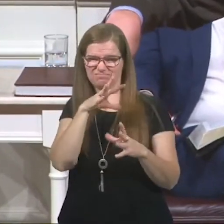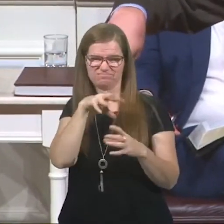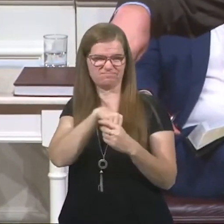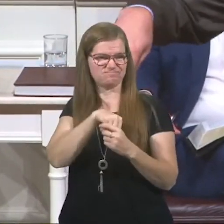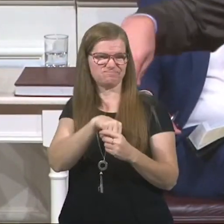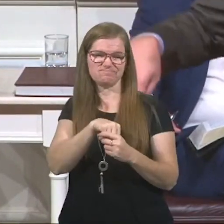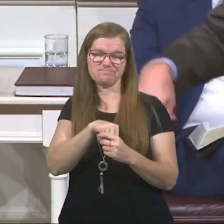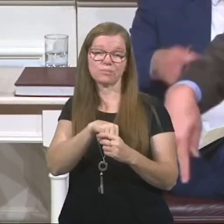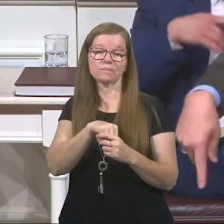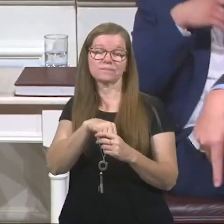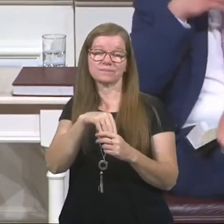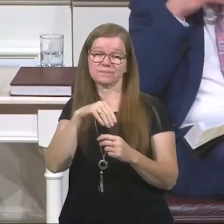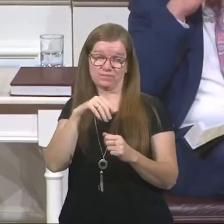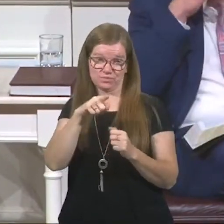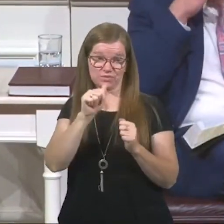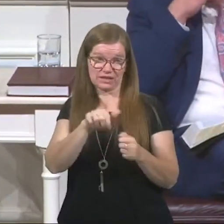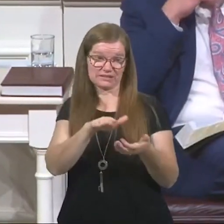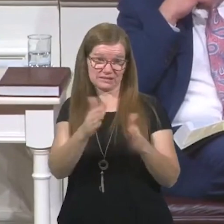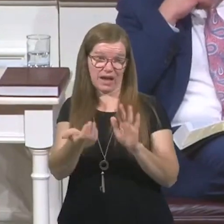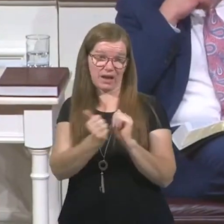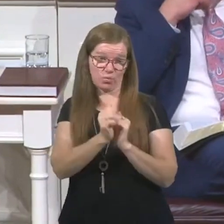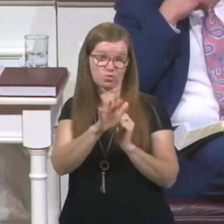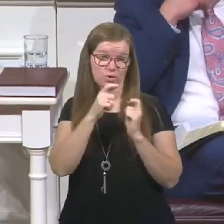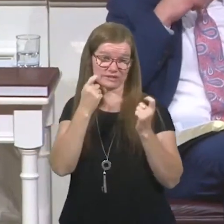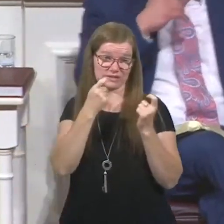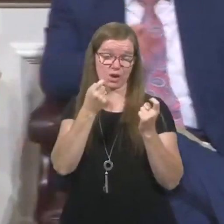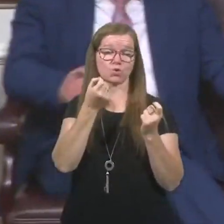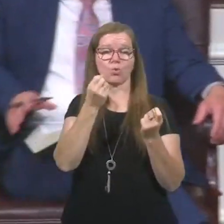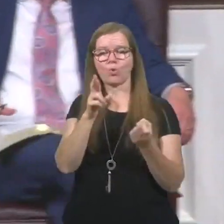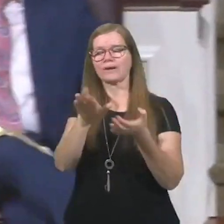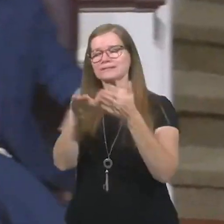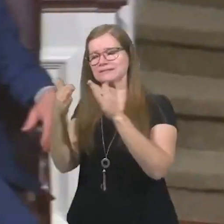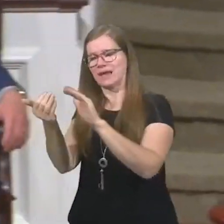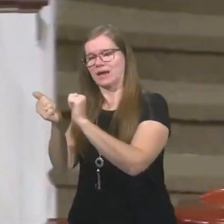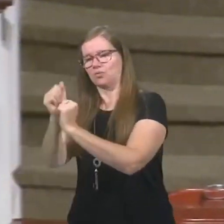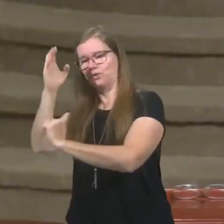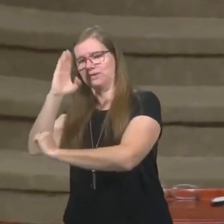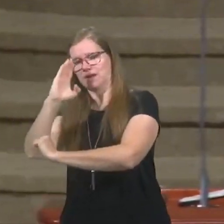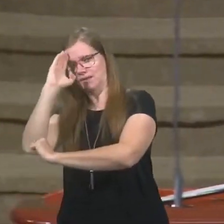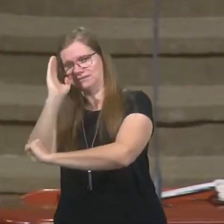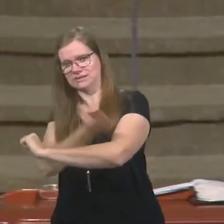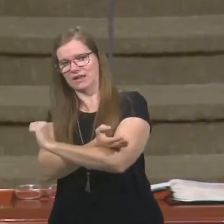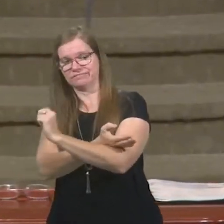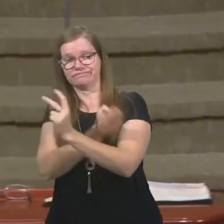And you can go to, you can go and do, you can die with your sin or you can die with God's Son.